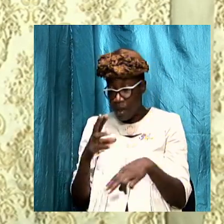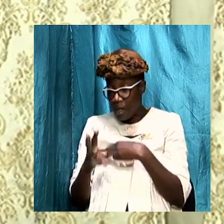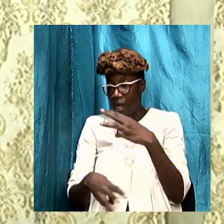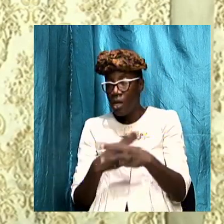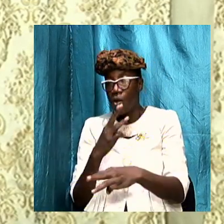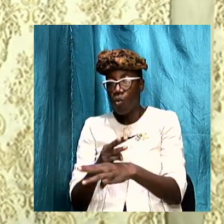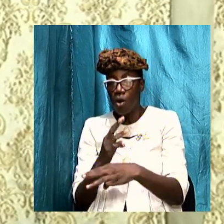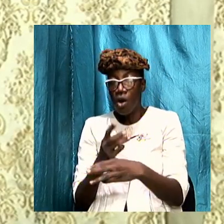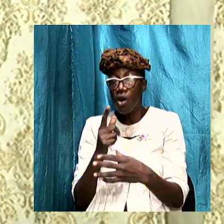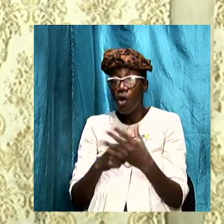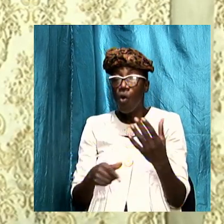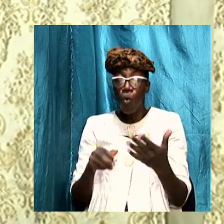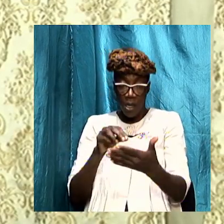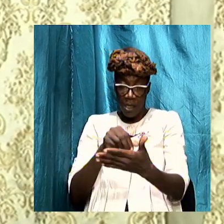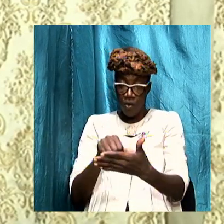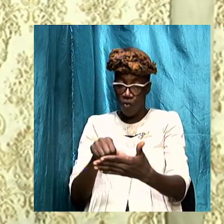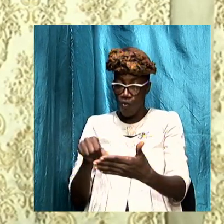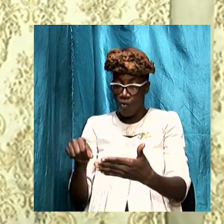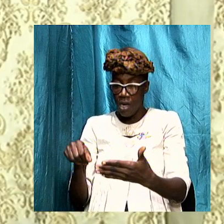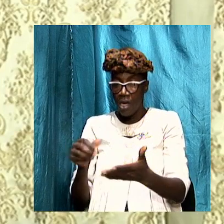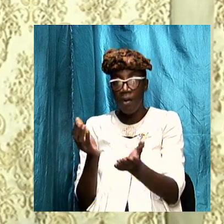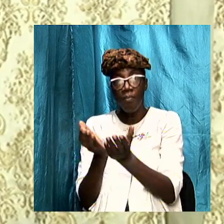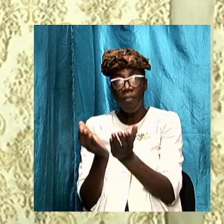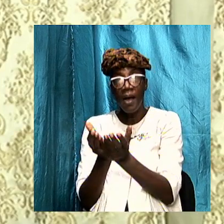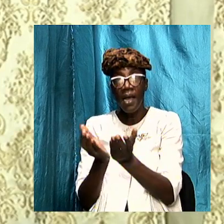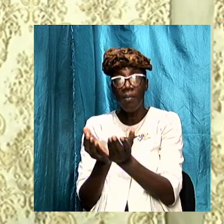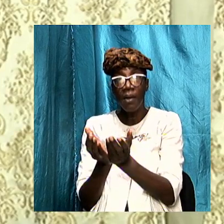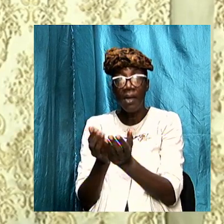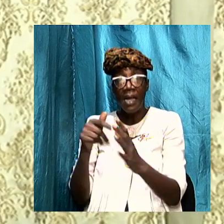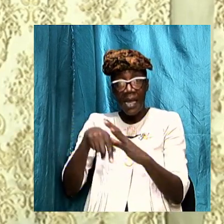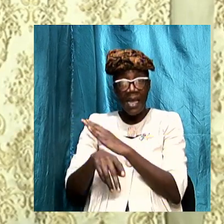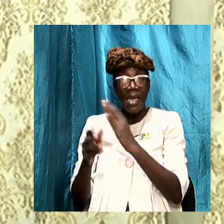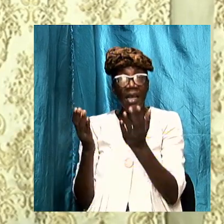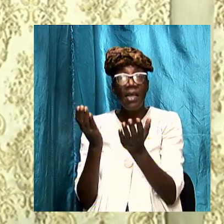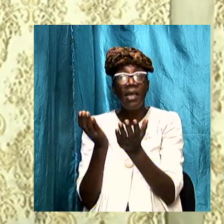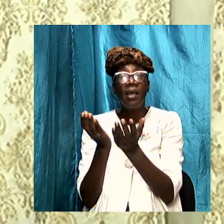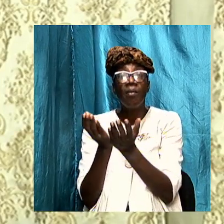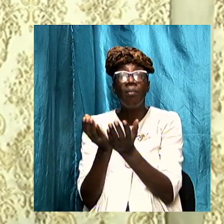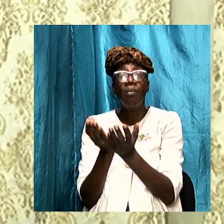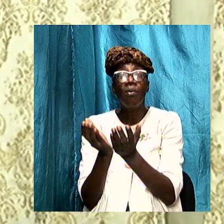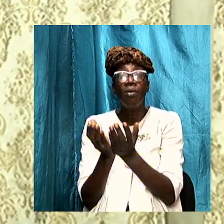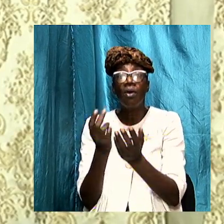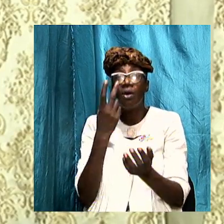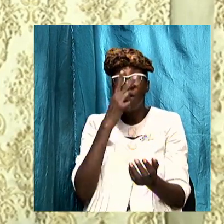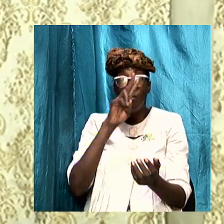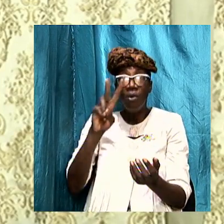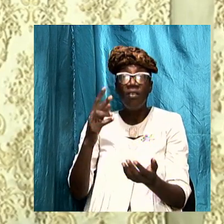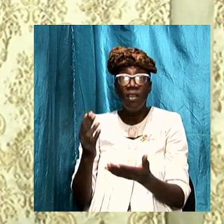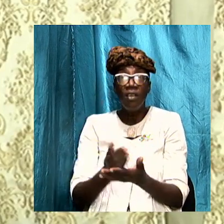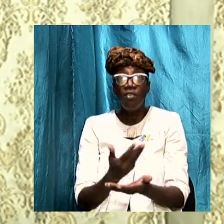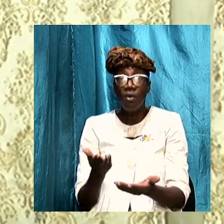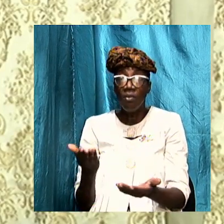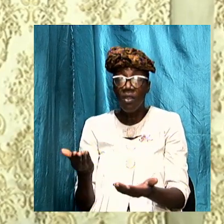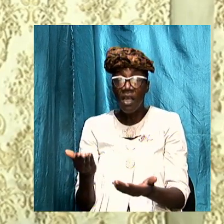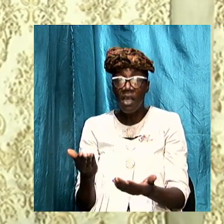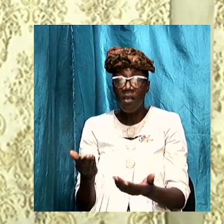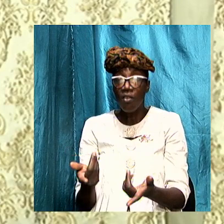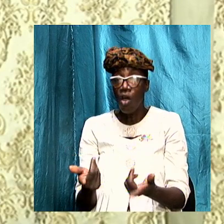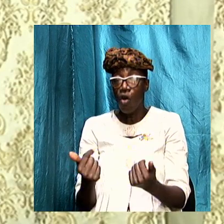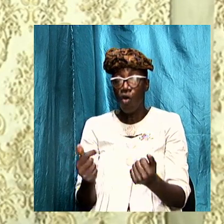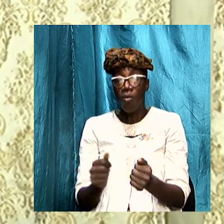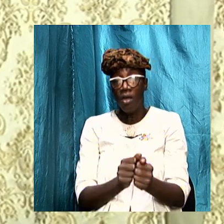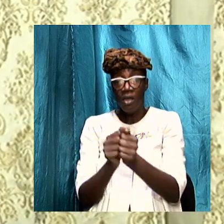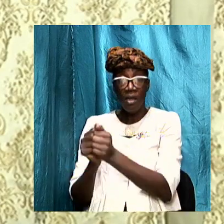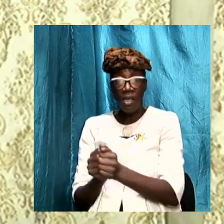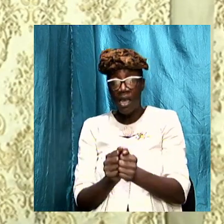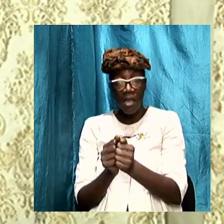with what is written in Bible in the book we see some things literally coming together